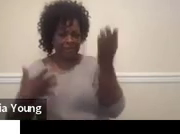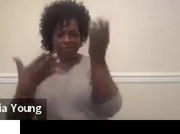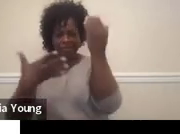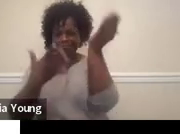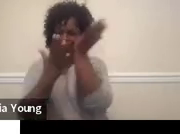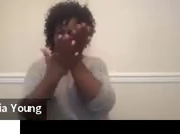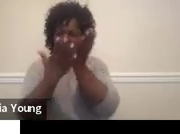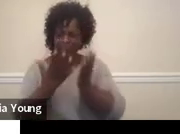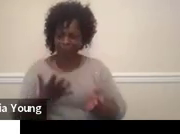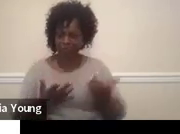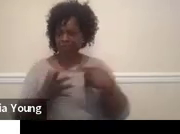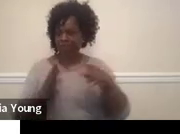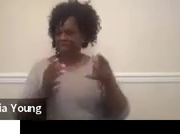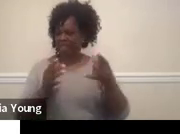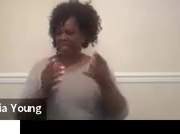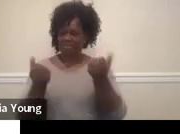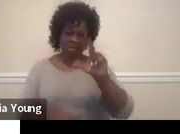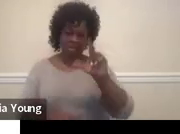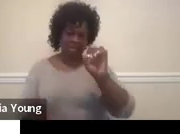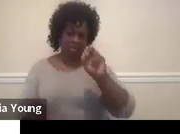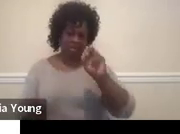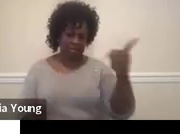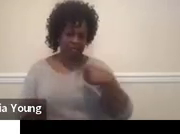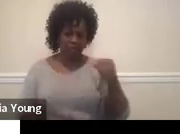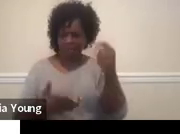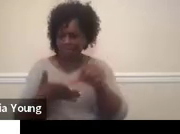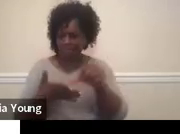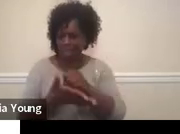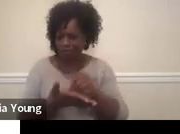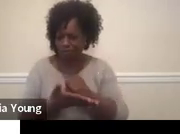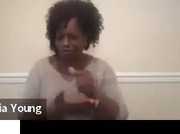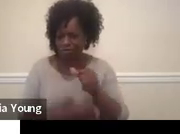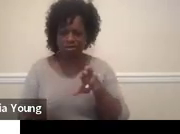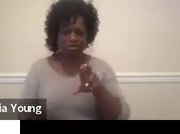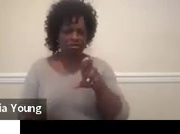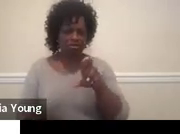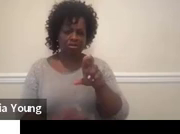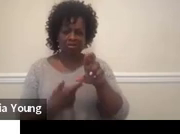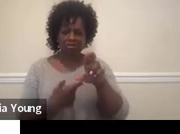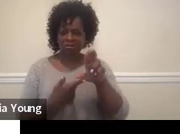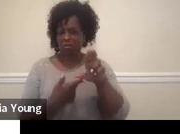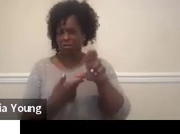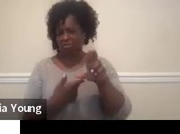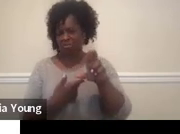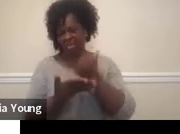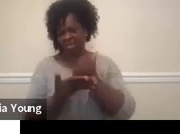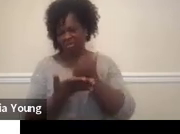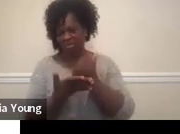gives a lot of links to like one pagers and things like that that can help.